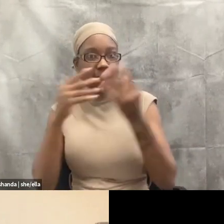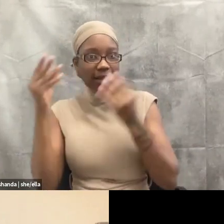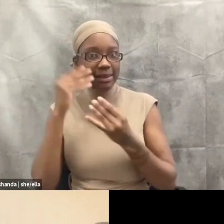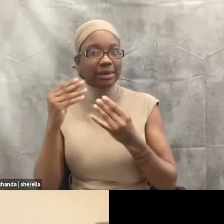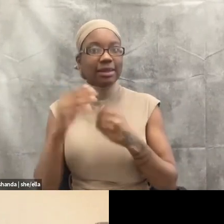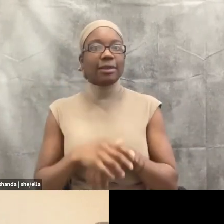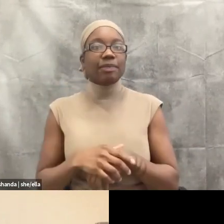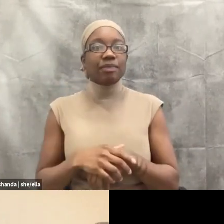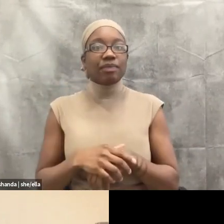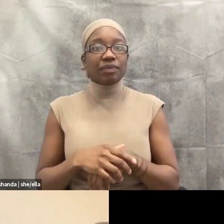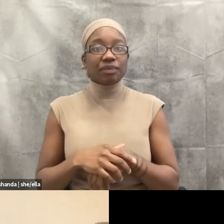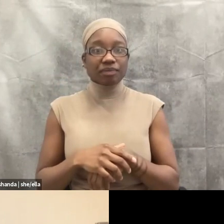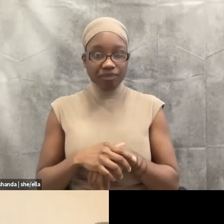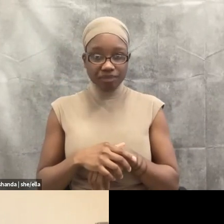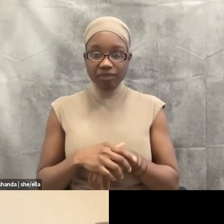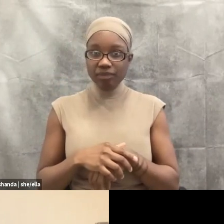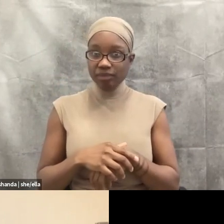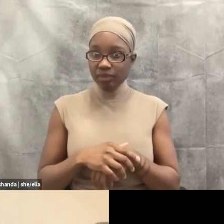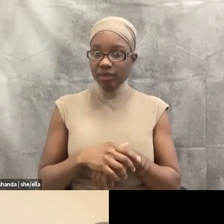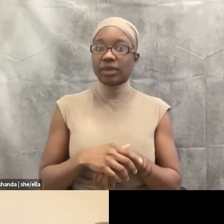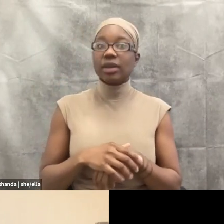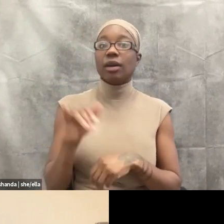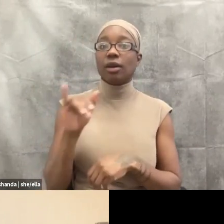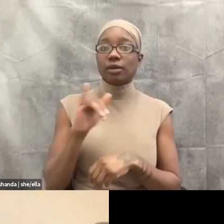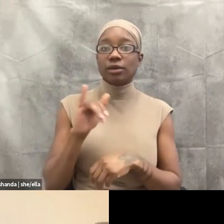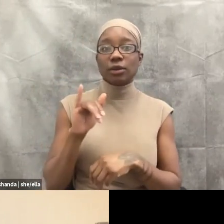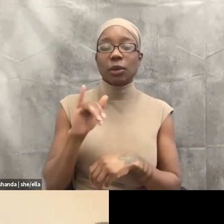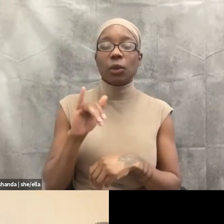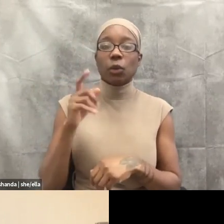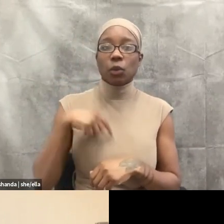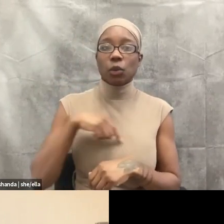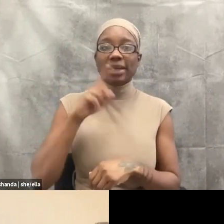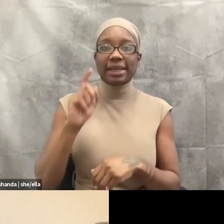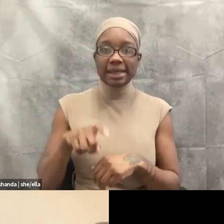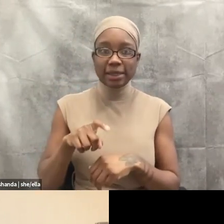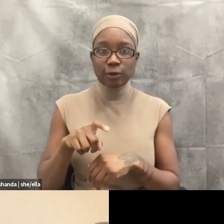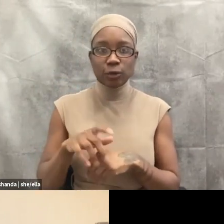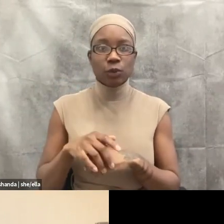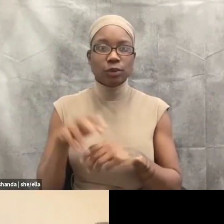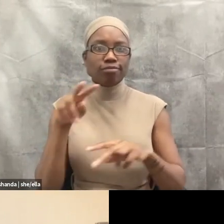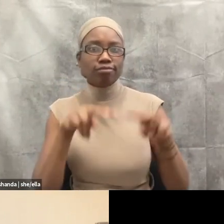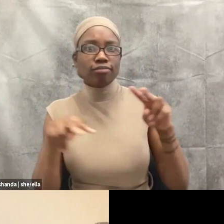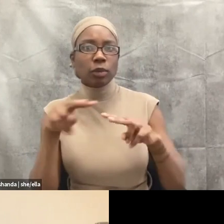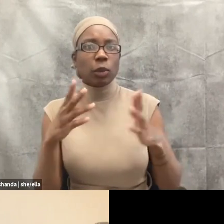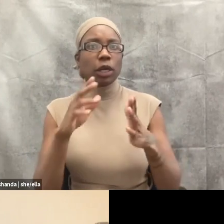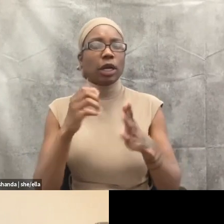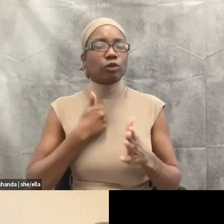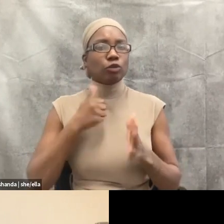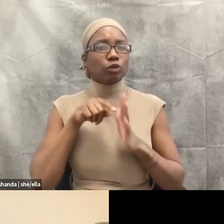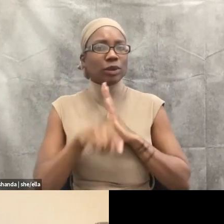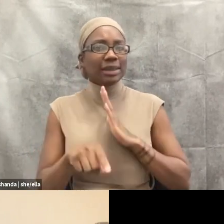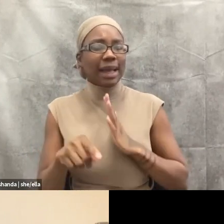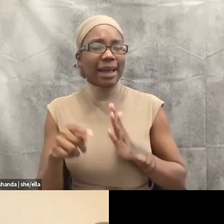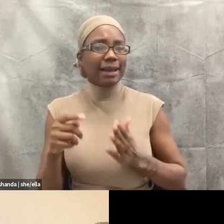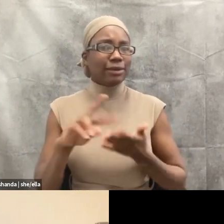person and we're not defining them, um, in connection with our clients, then, then we really don't know if we're being supportive of